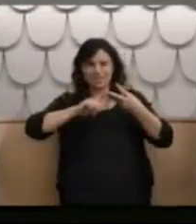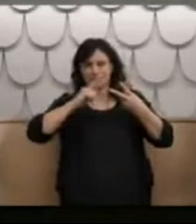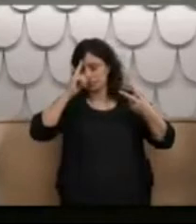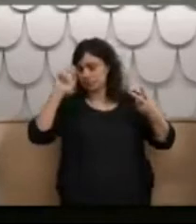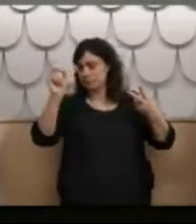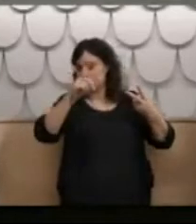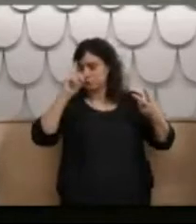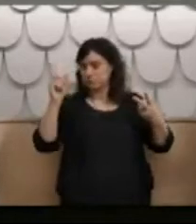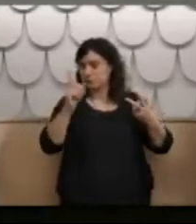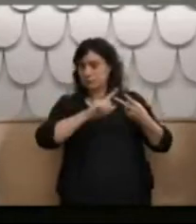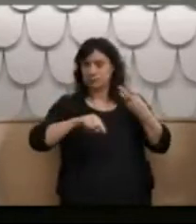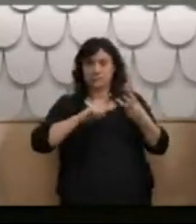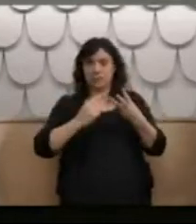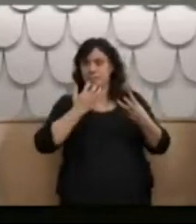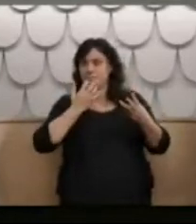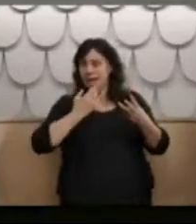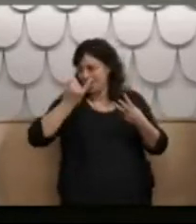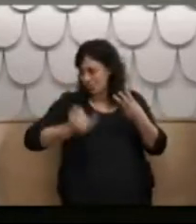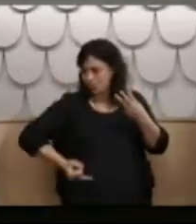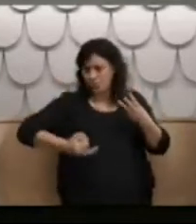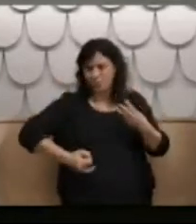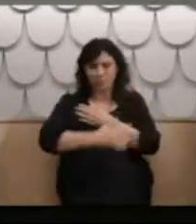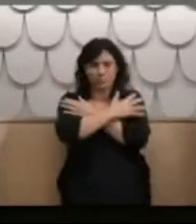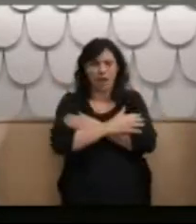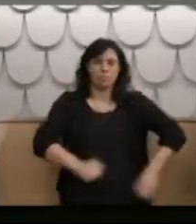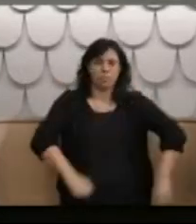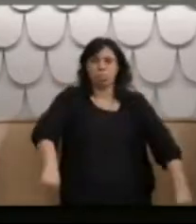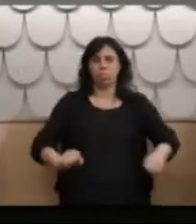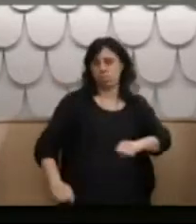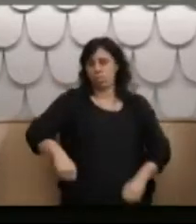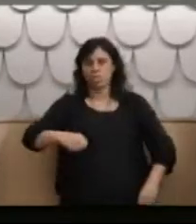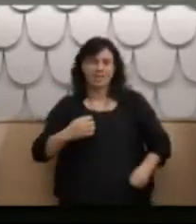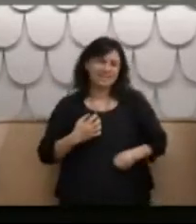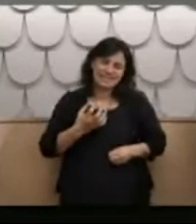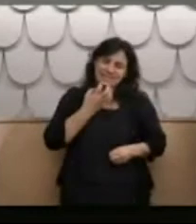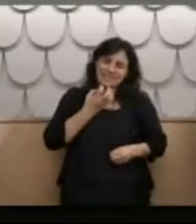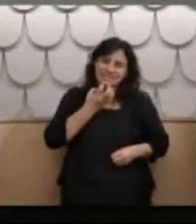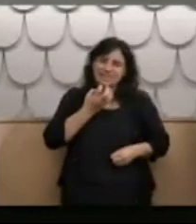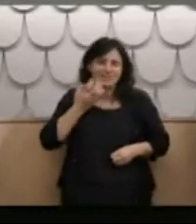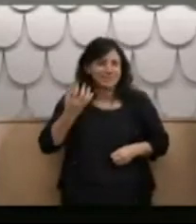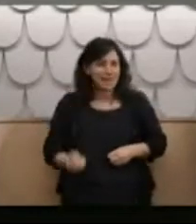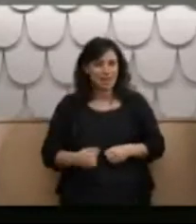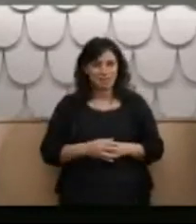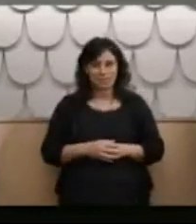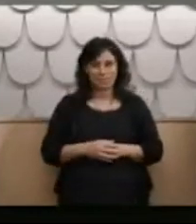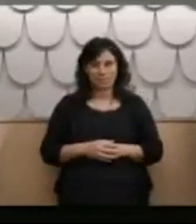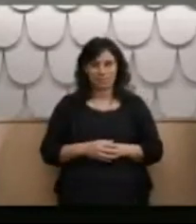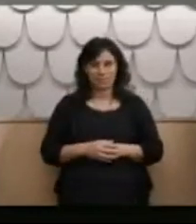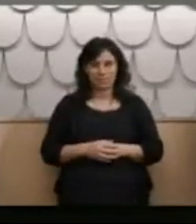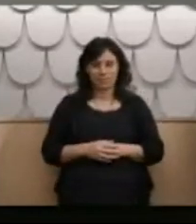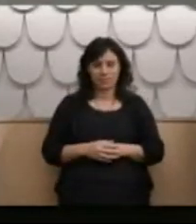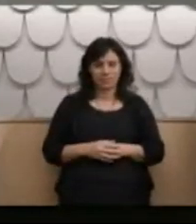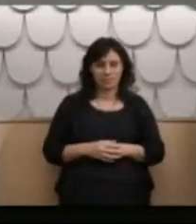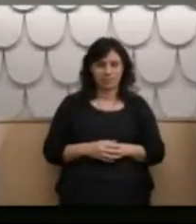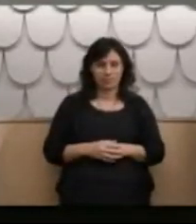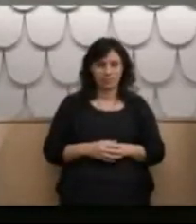got worse and my arms and legs floured about. It was absolute agony. You'd have fuzzy lines running through your brain.